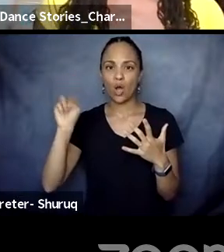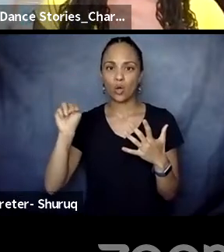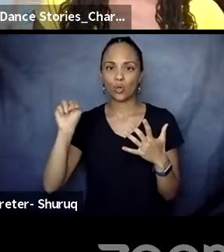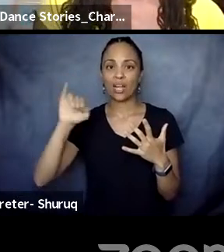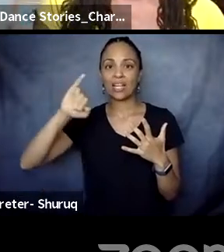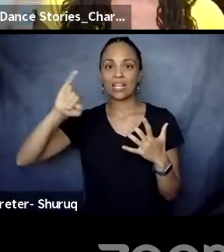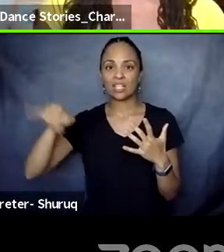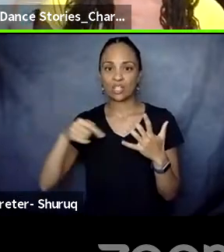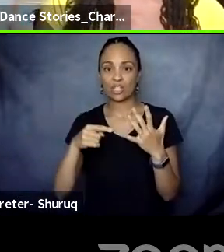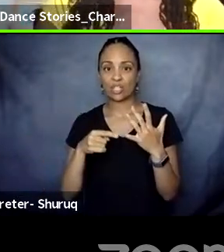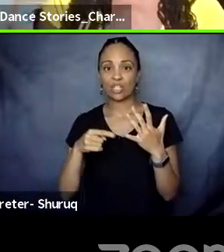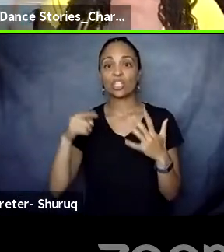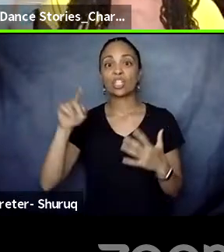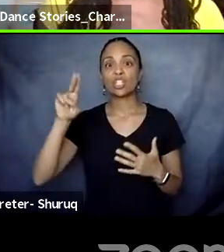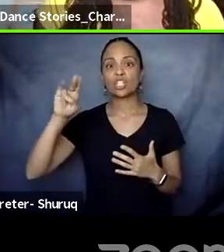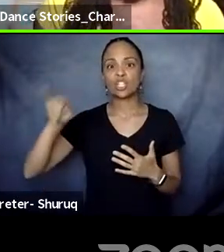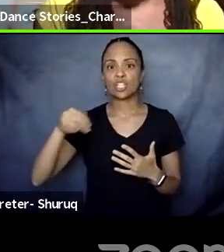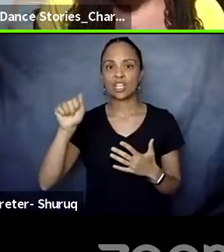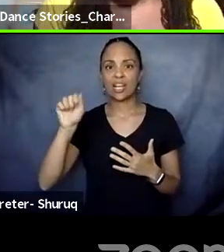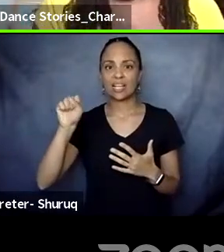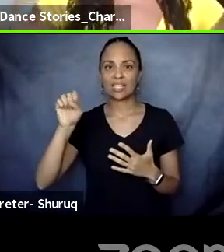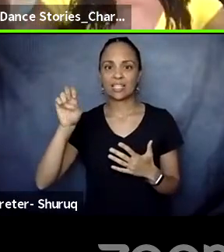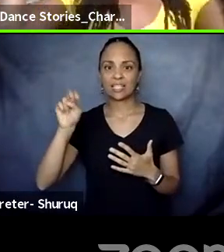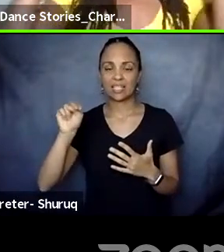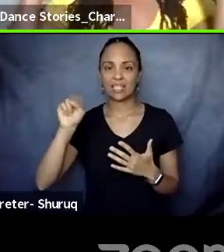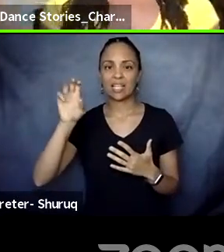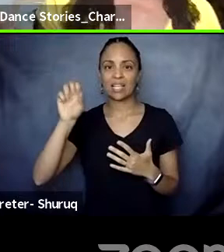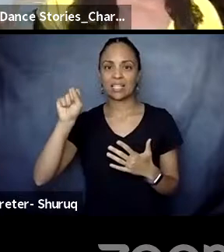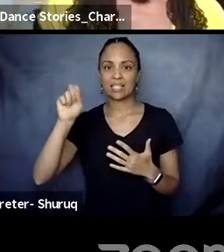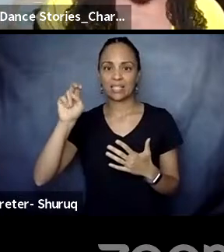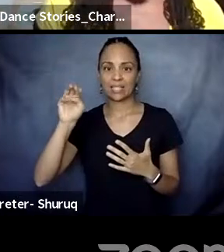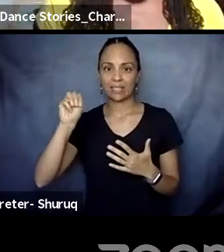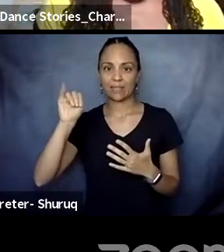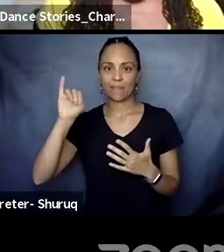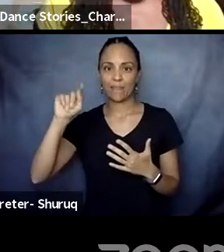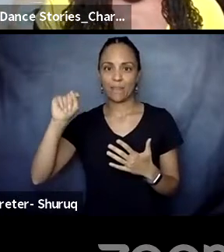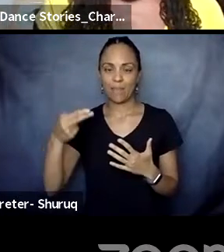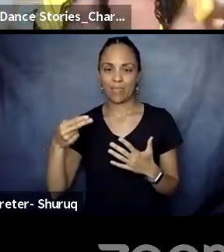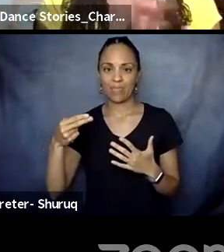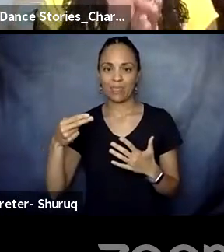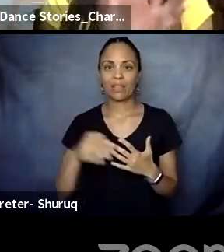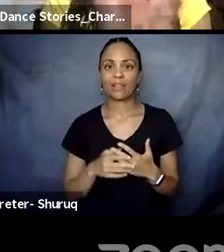Kayla Hamilton and Jamal Barnes. Camille A.